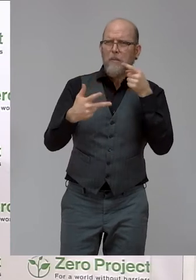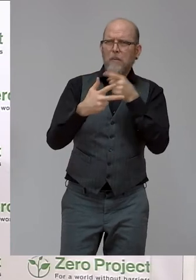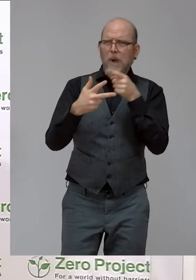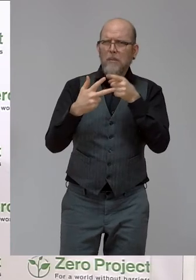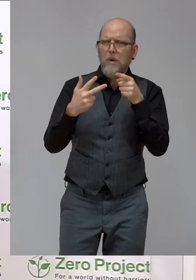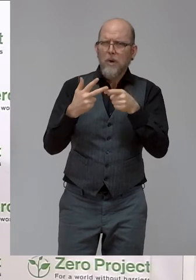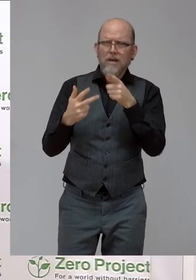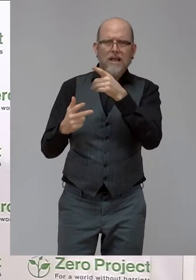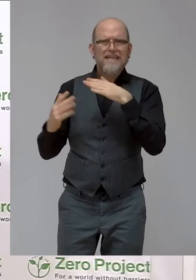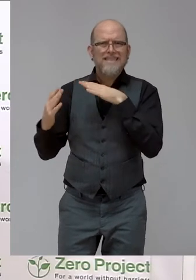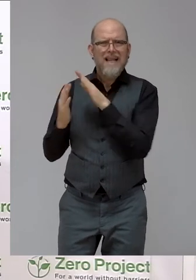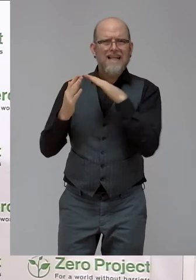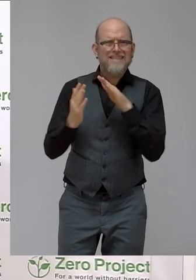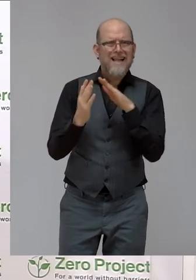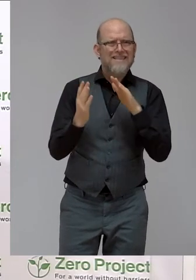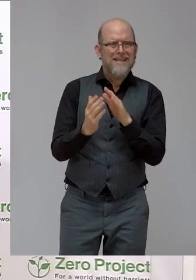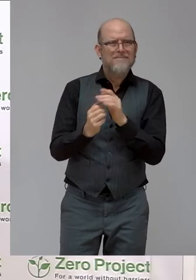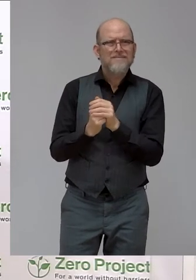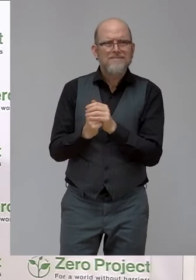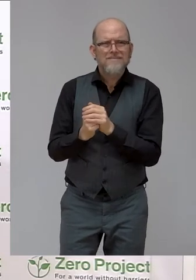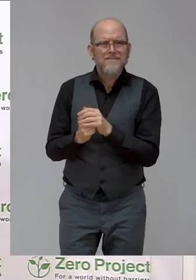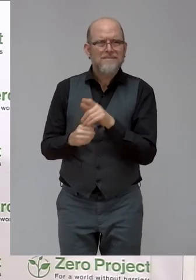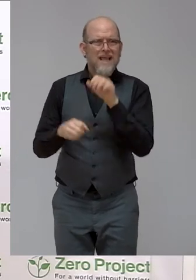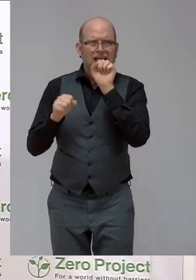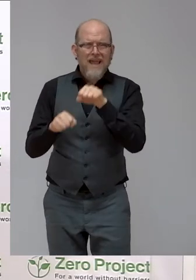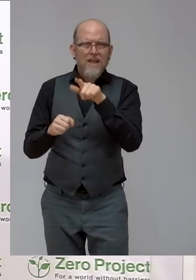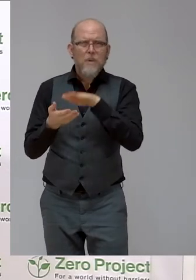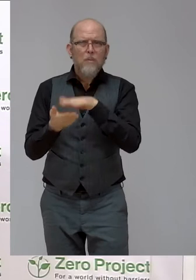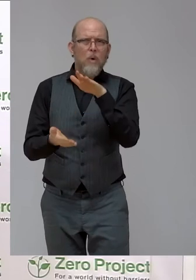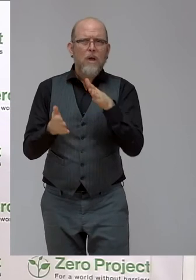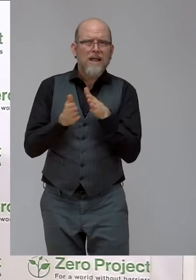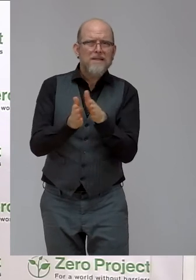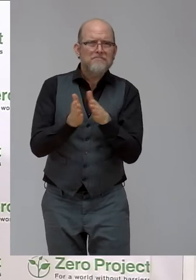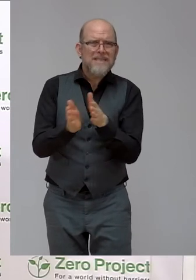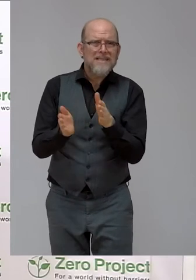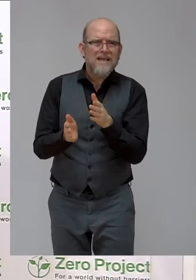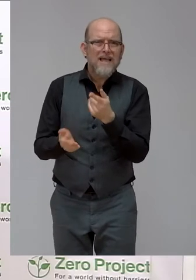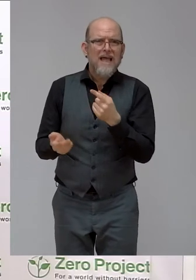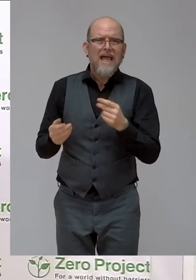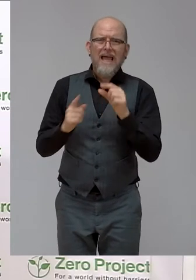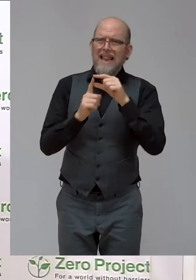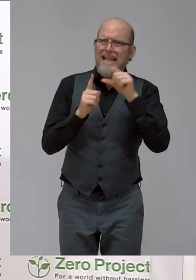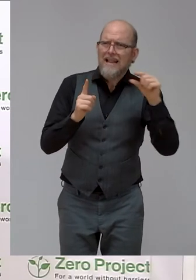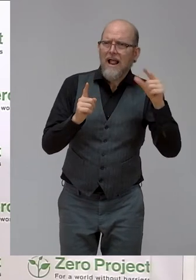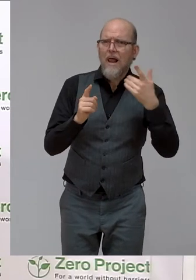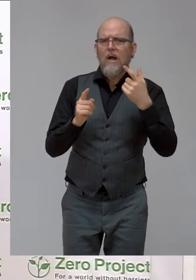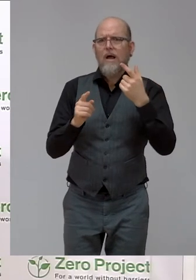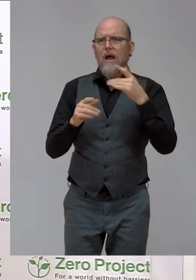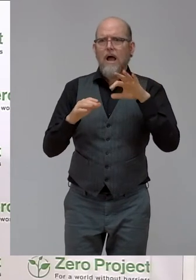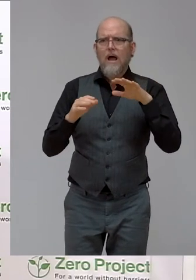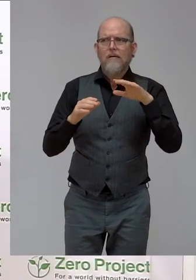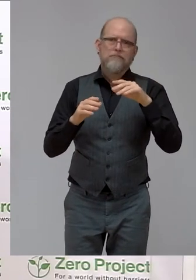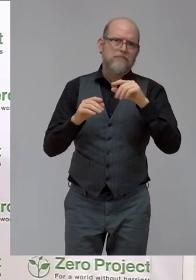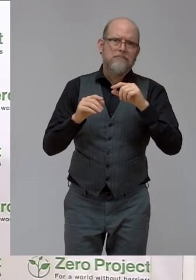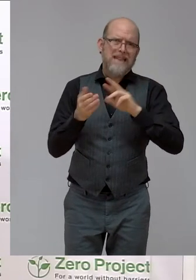Could you elaborate a little bit more on how to avoid the digital gap? That was your first one. The second one was on